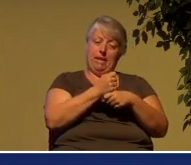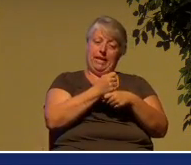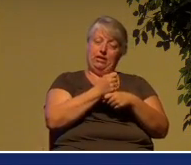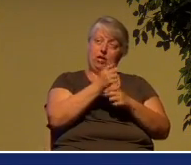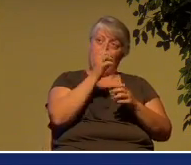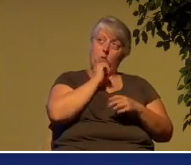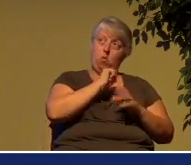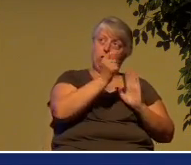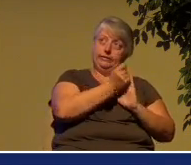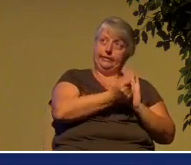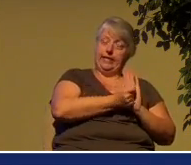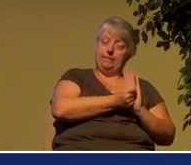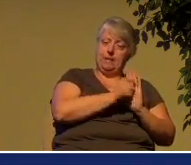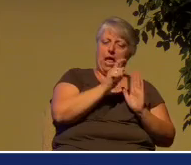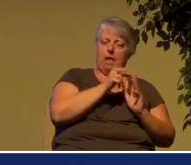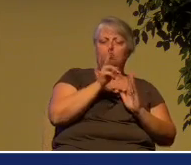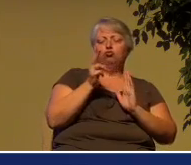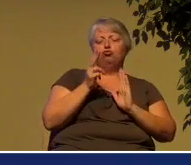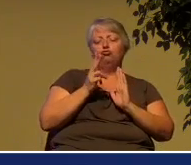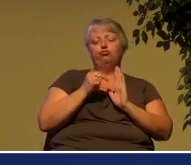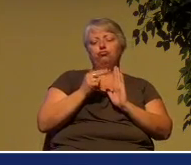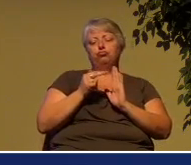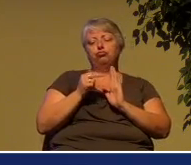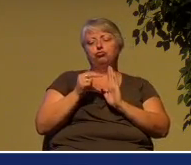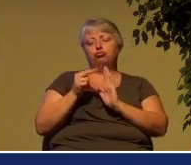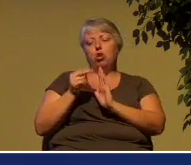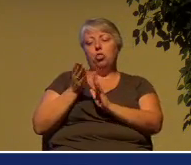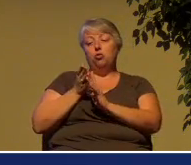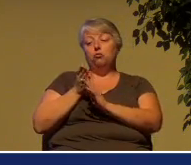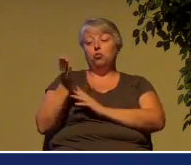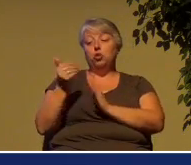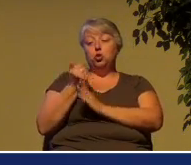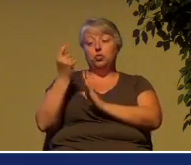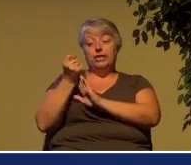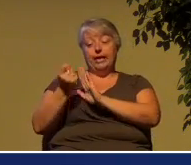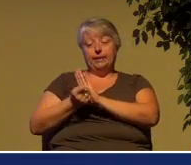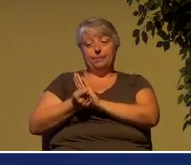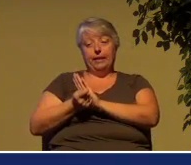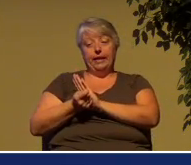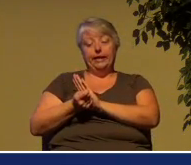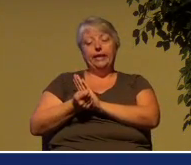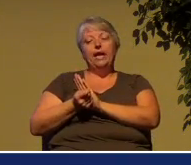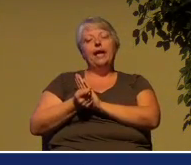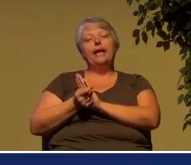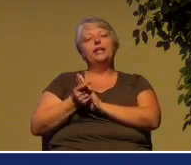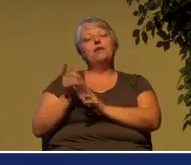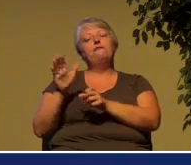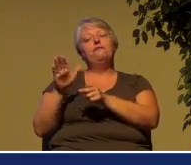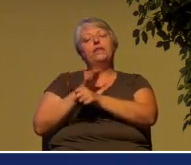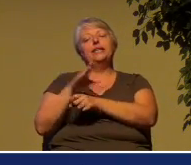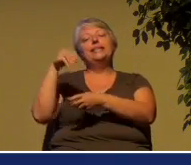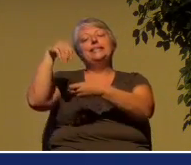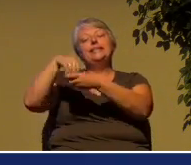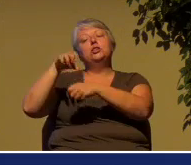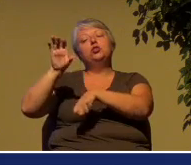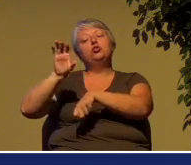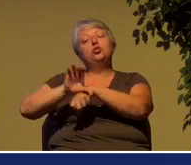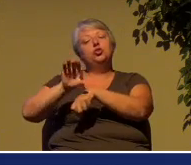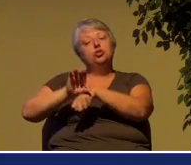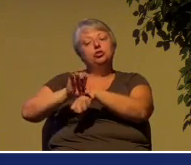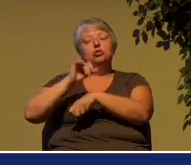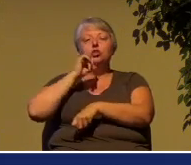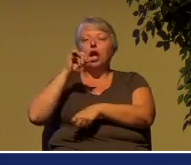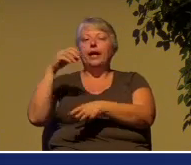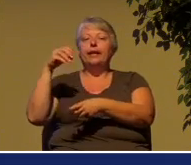through the New Testament as being fulfilled in the church. That's one school of thought.